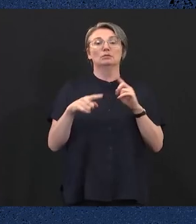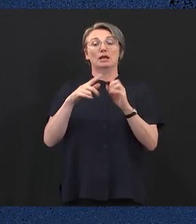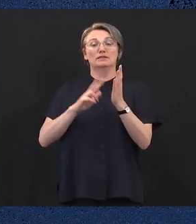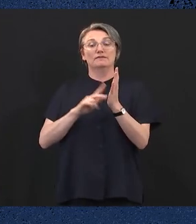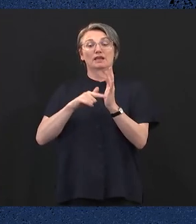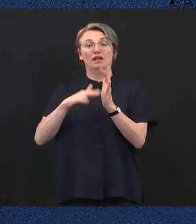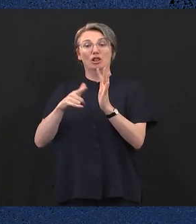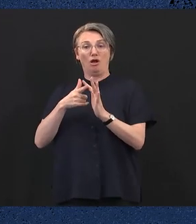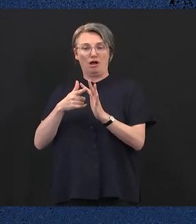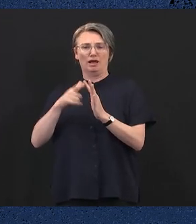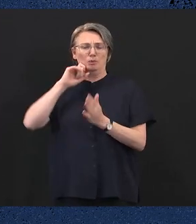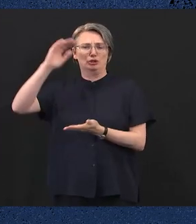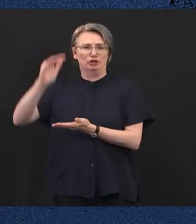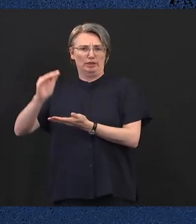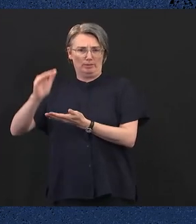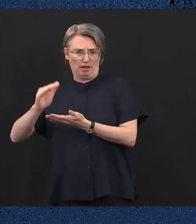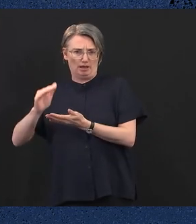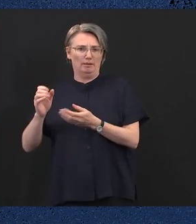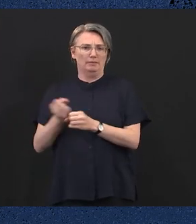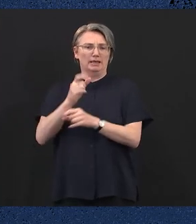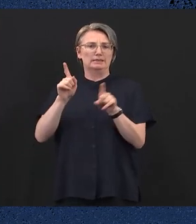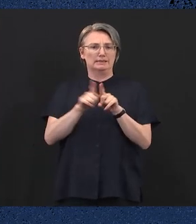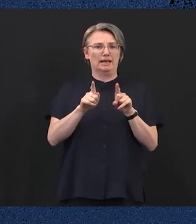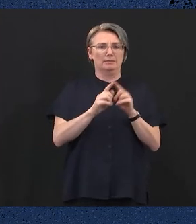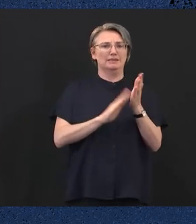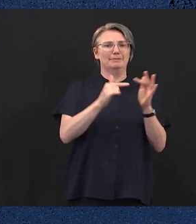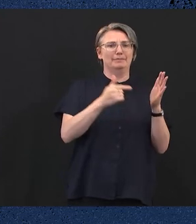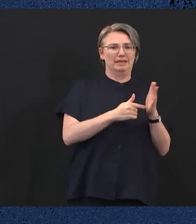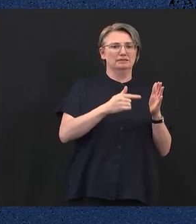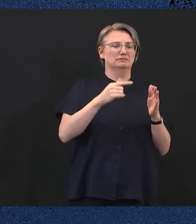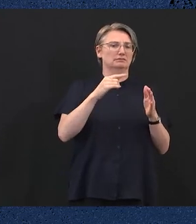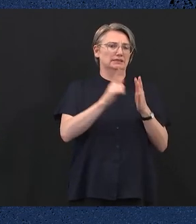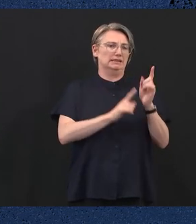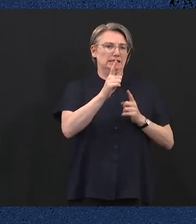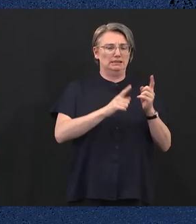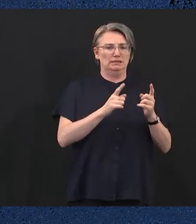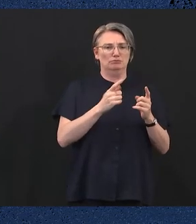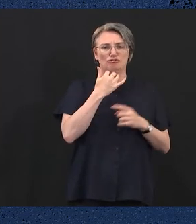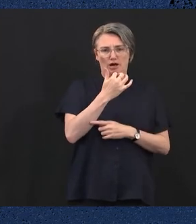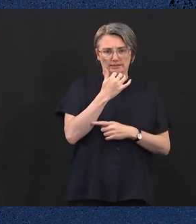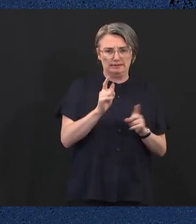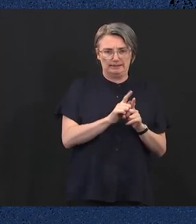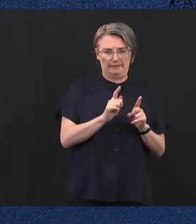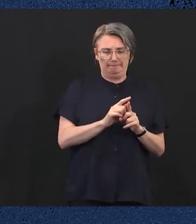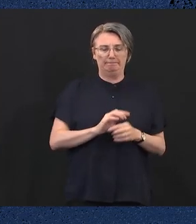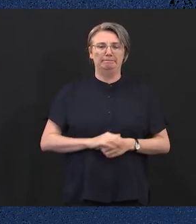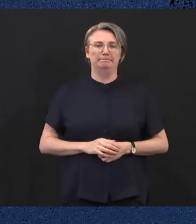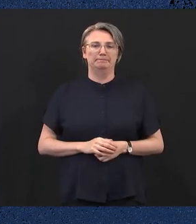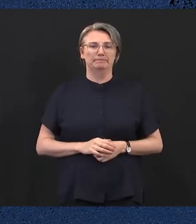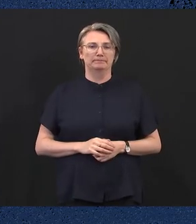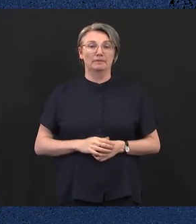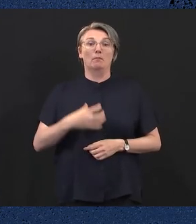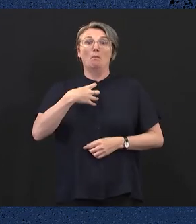fares at metro prices so that Victorians can get home sooner and safer. Removal of more level